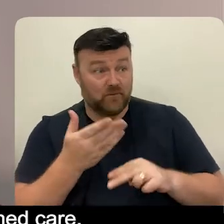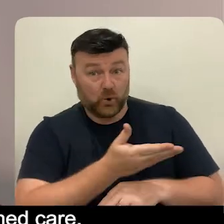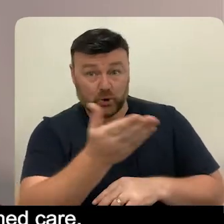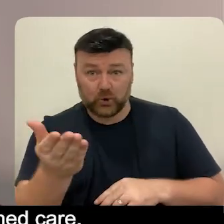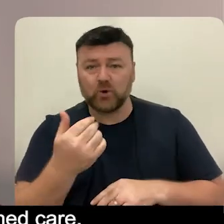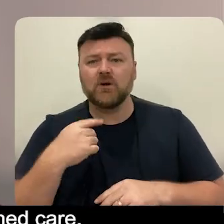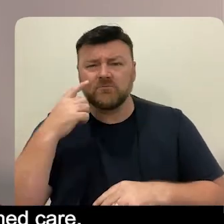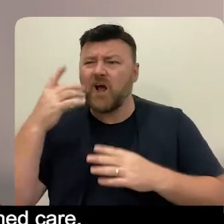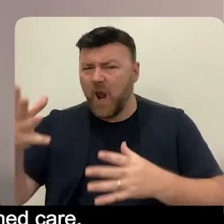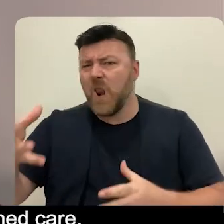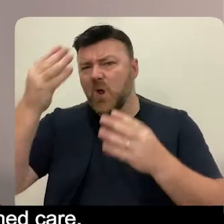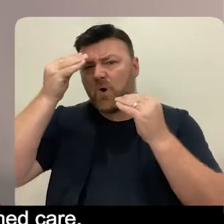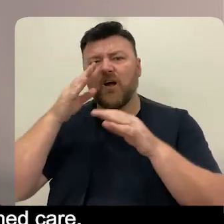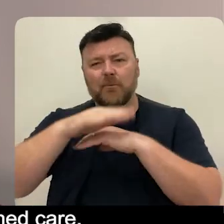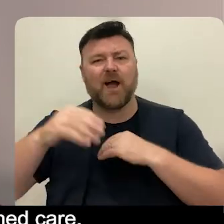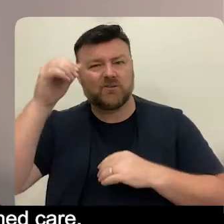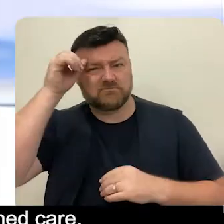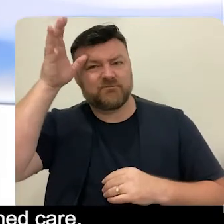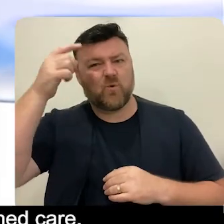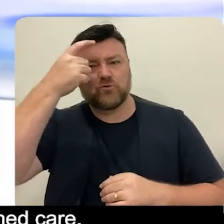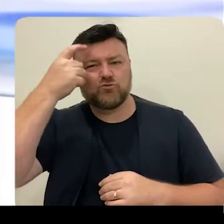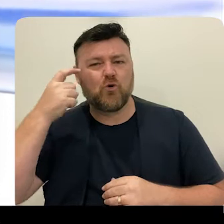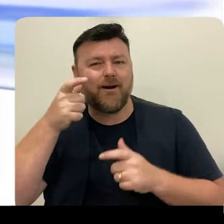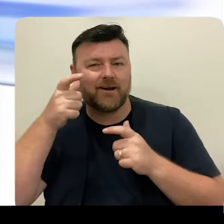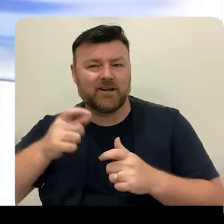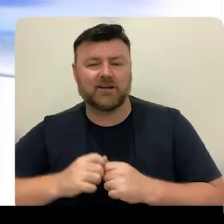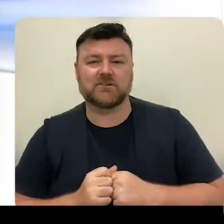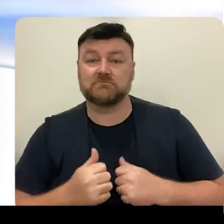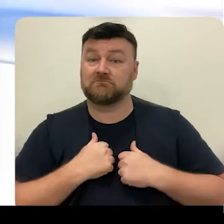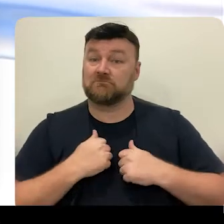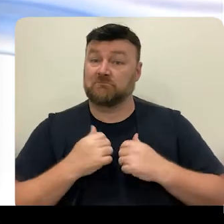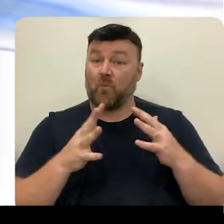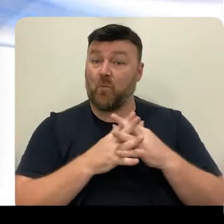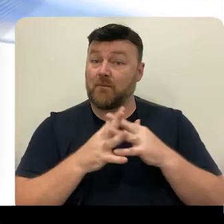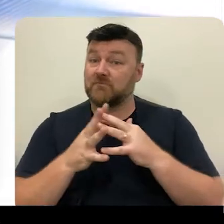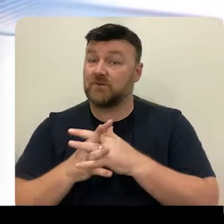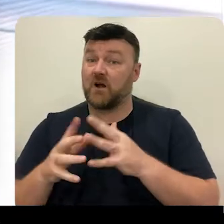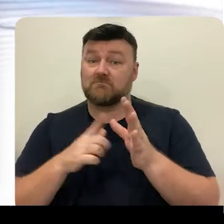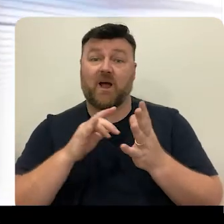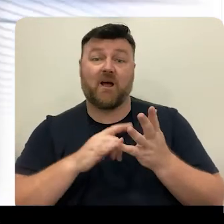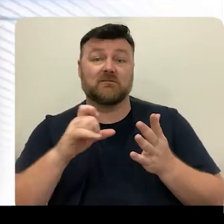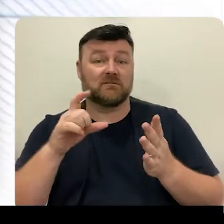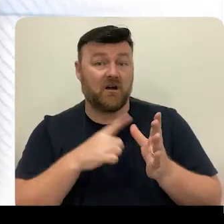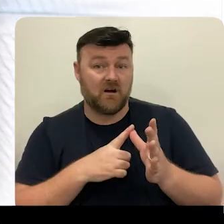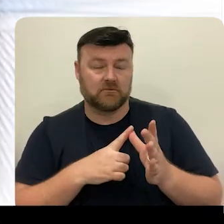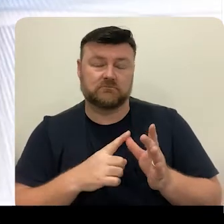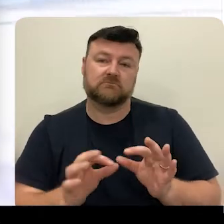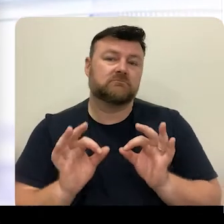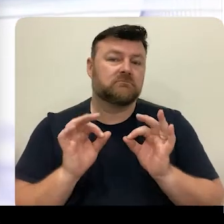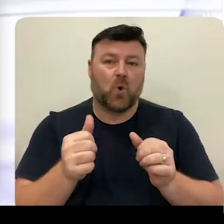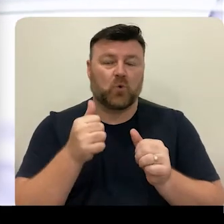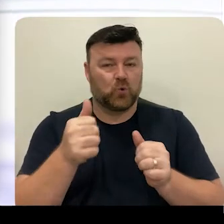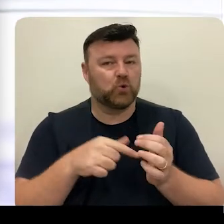as much as they can about trauma-informed care. The ASCA website is a great place to start.